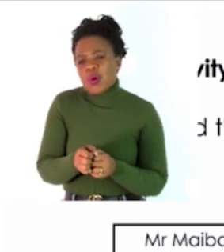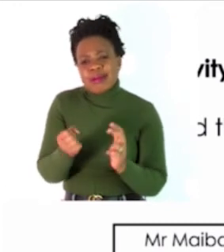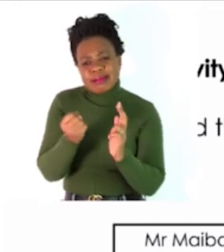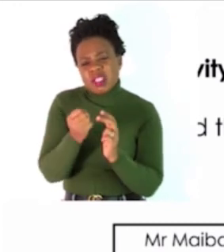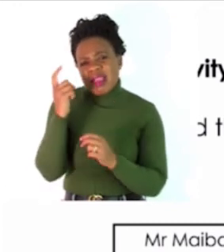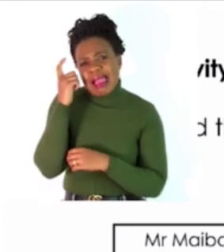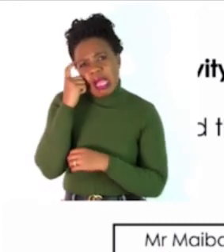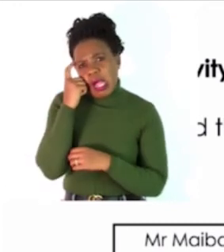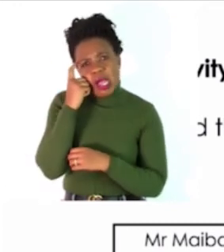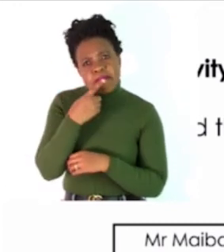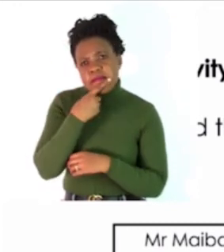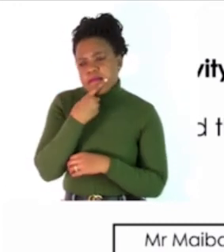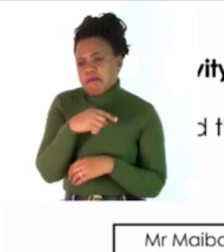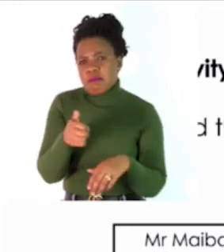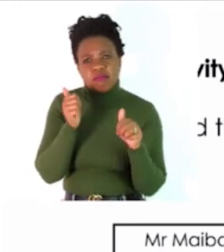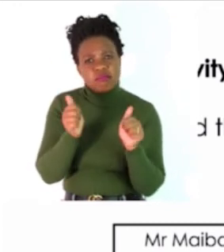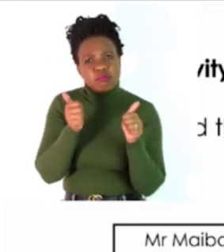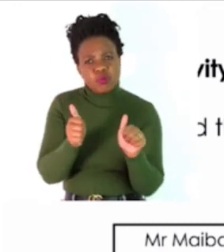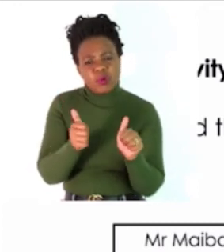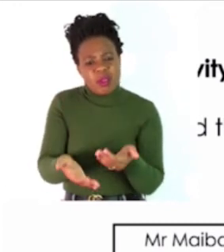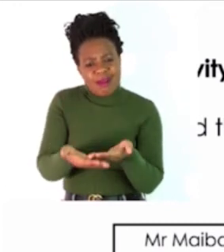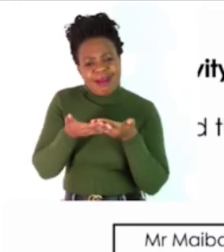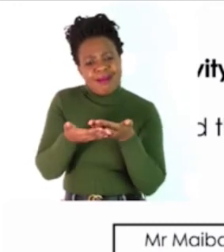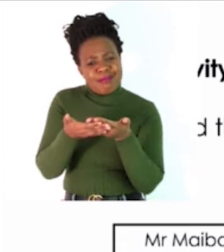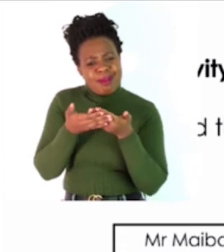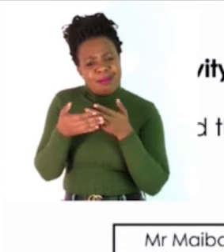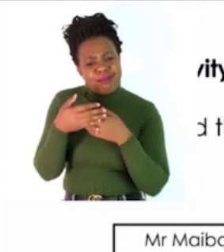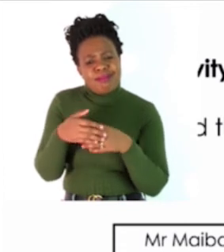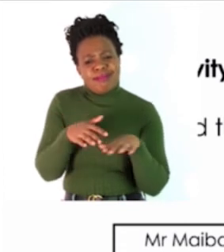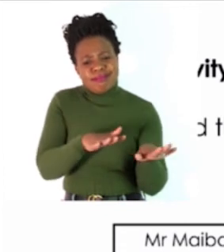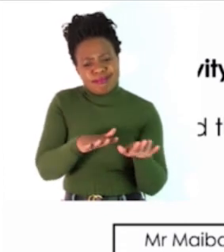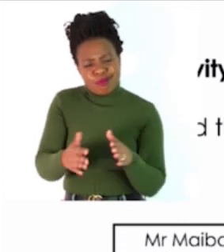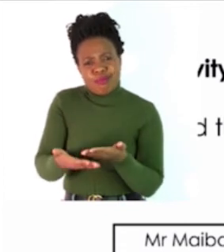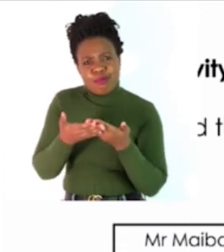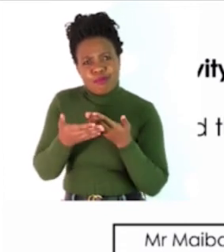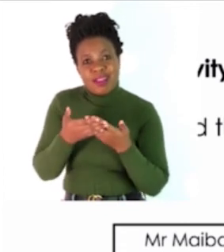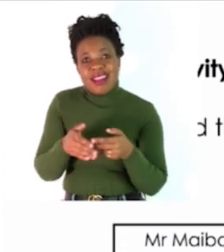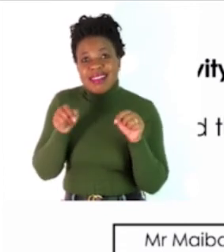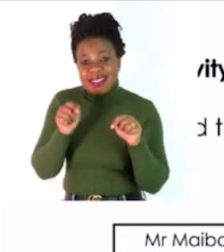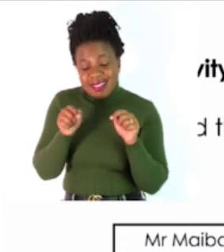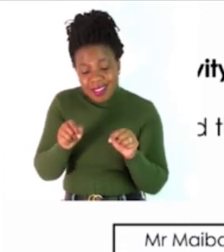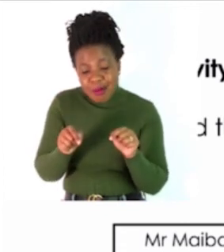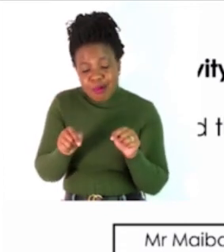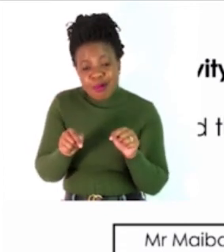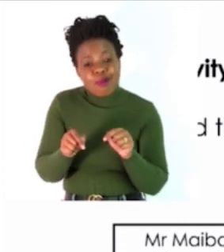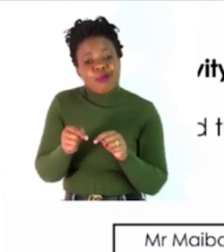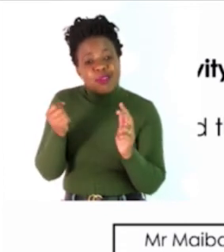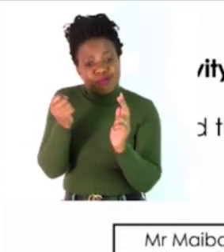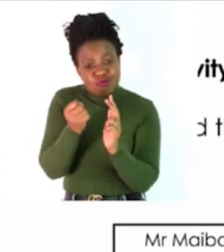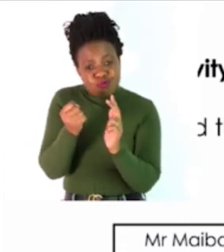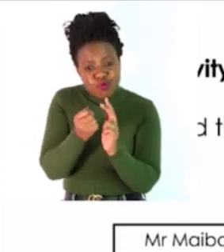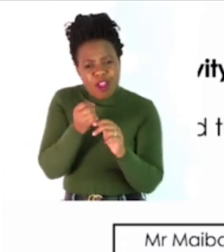who helped them in hard times. Today, they own their factories and sell